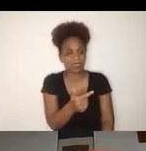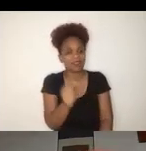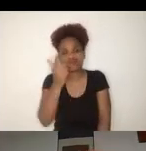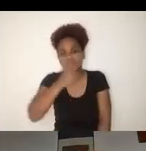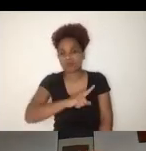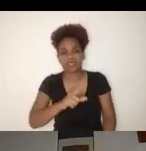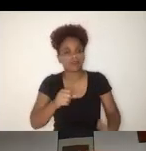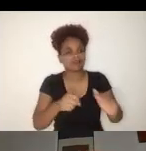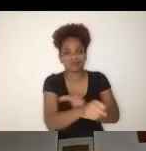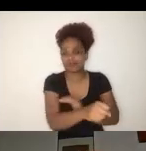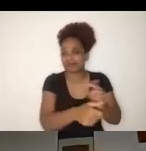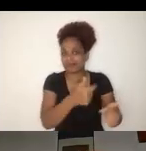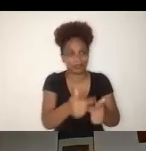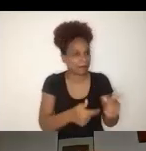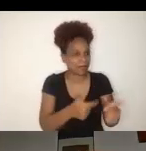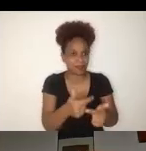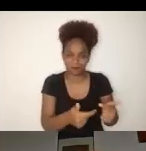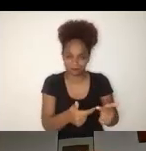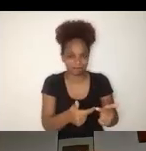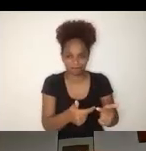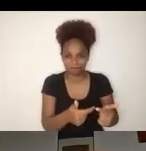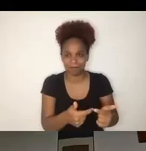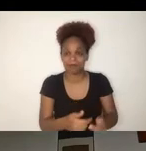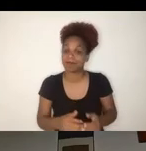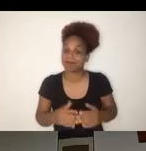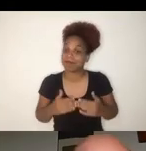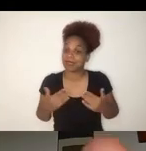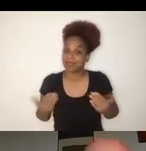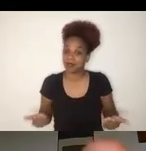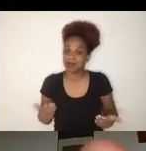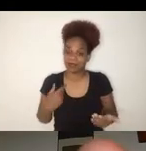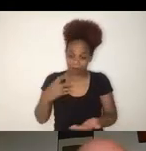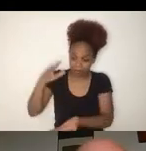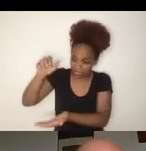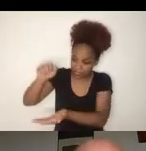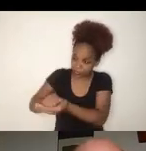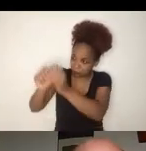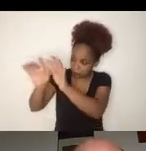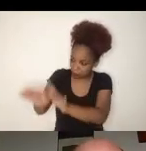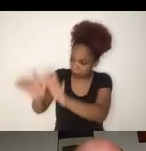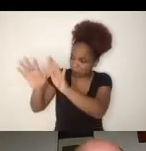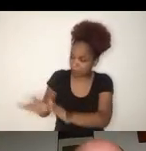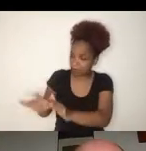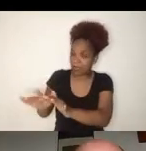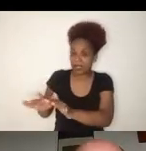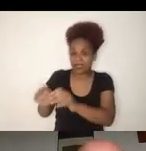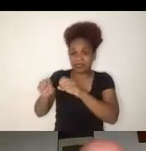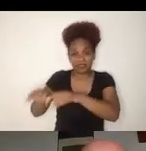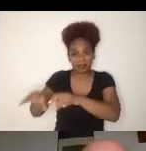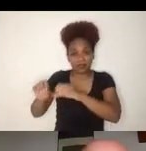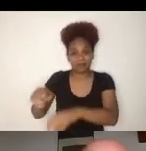your educational track record wasn't very successful even before the pandemic struck.